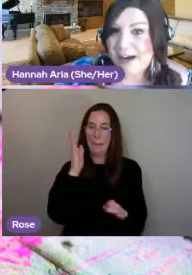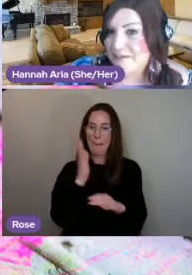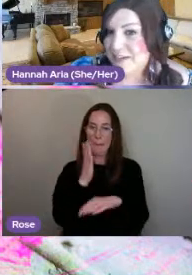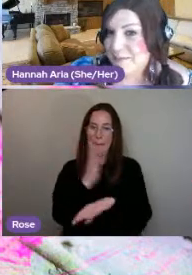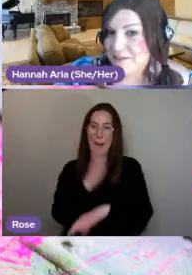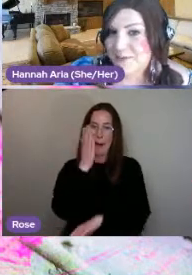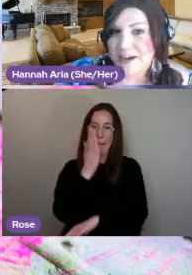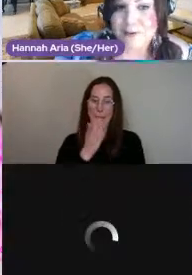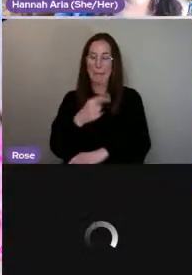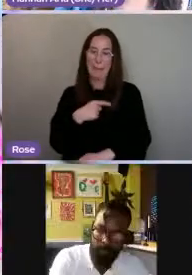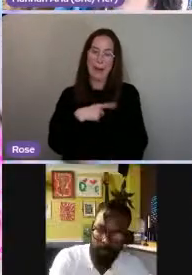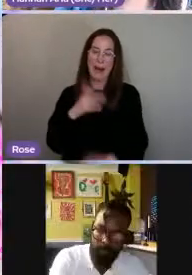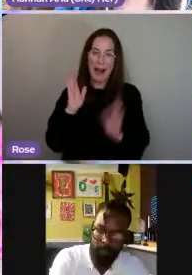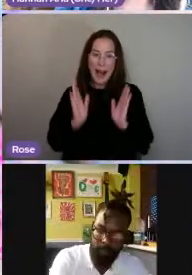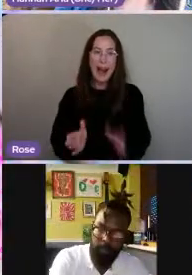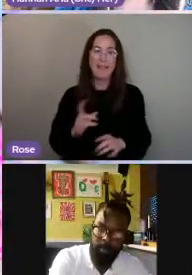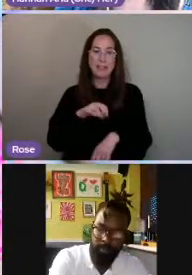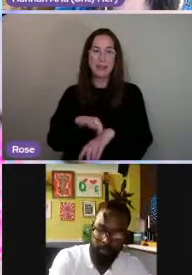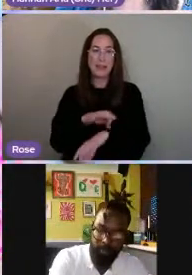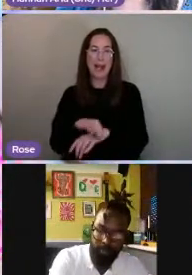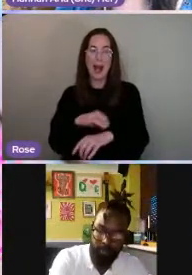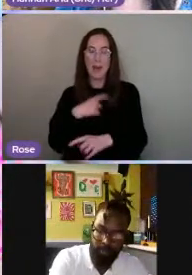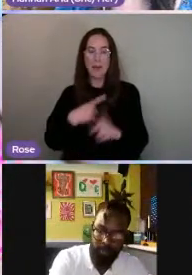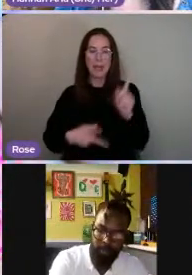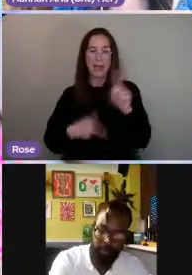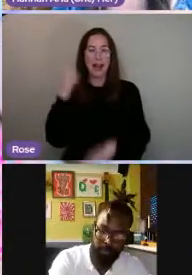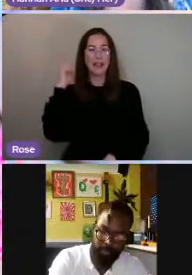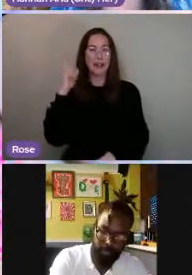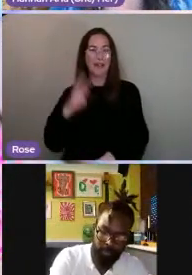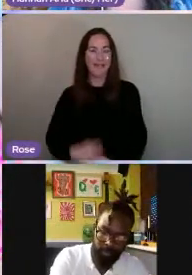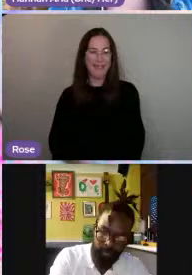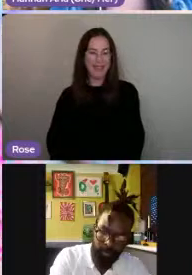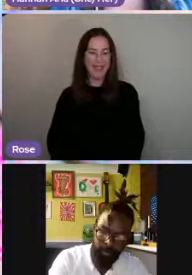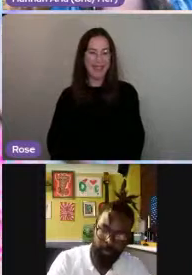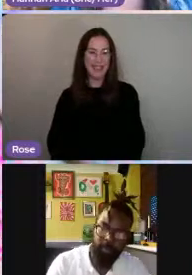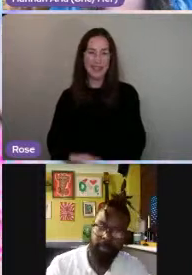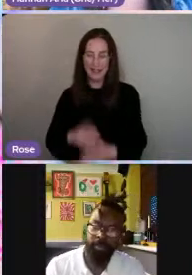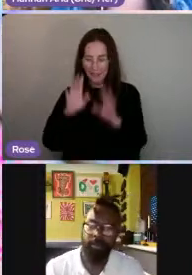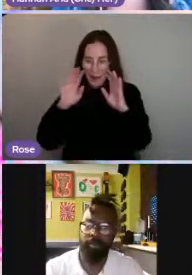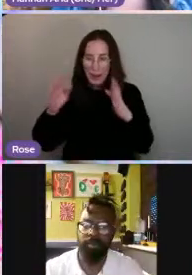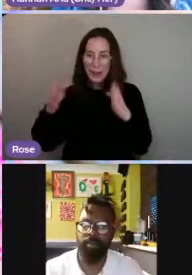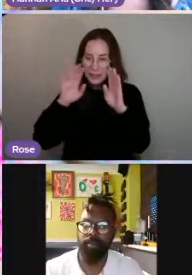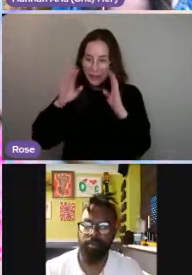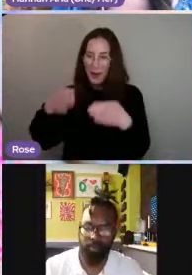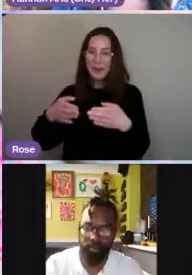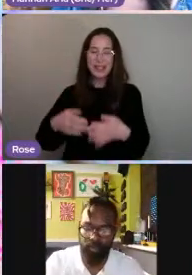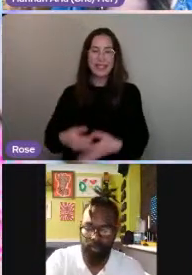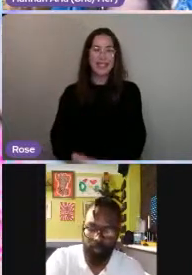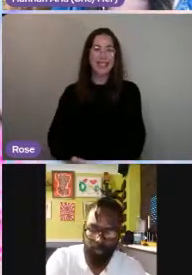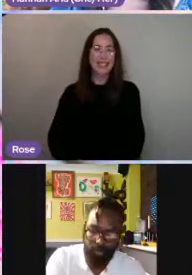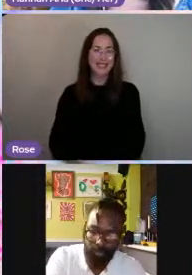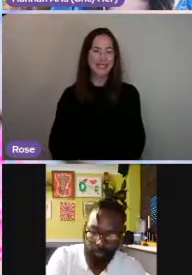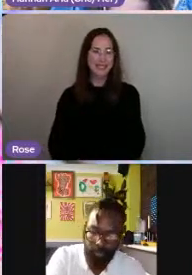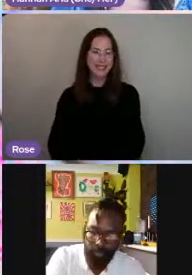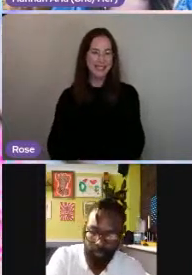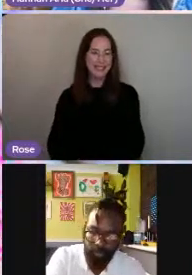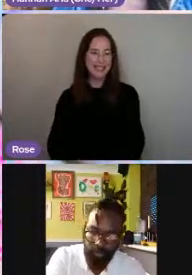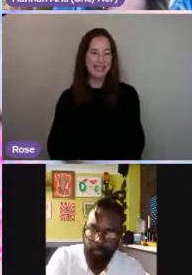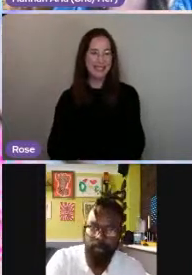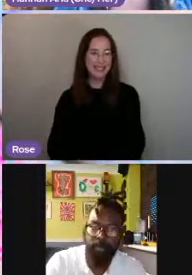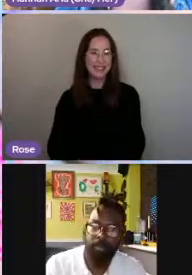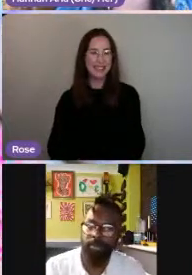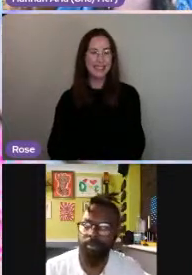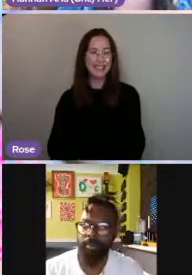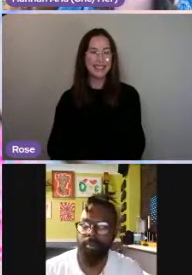I have to keep it to an hour or I'm going to get cut off. So, I've got to keep focused. Got to keep focused. Next,